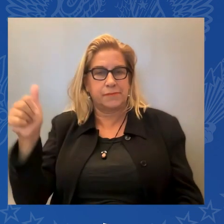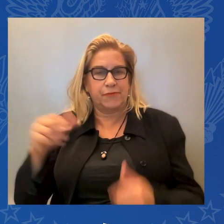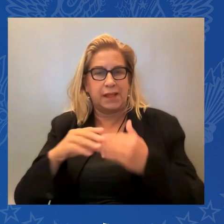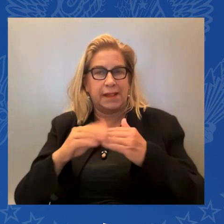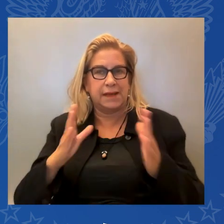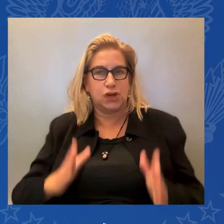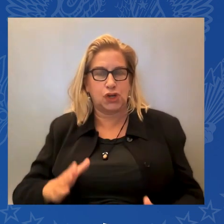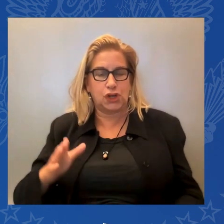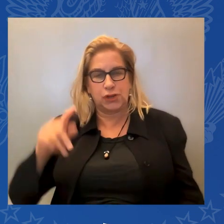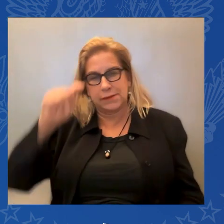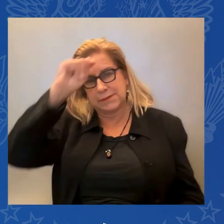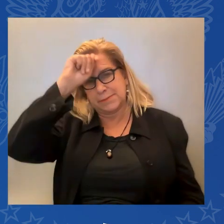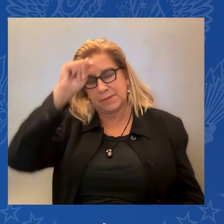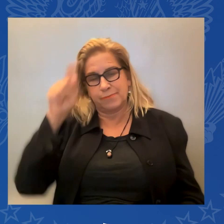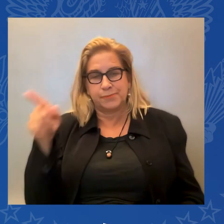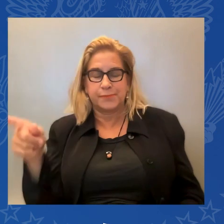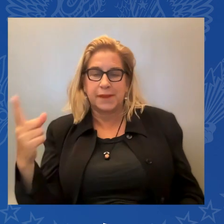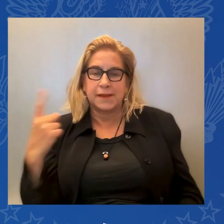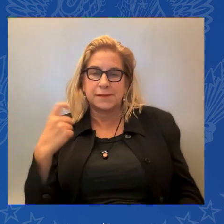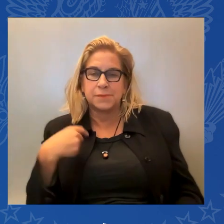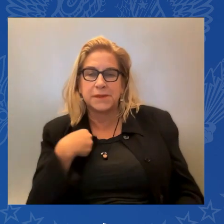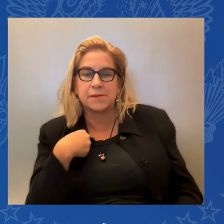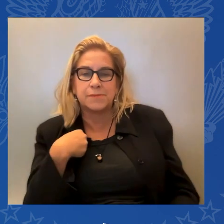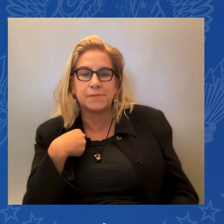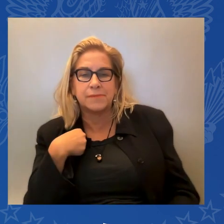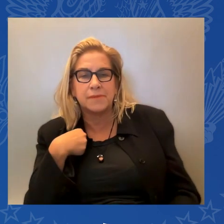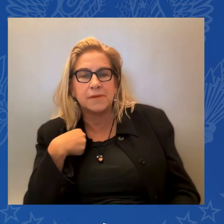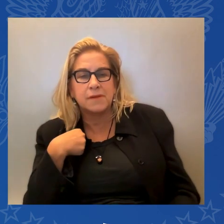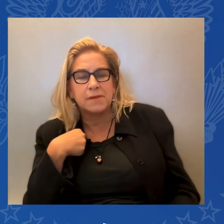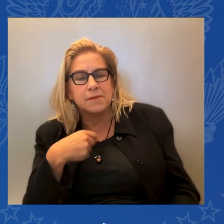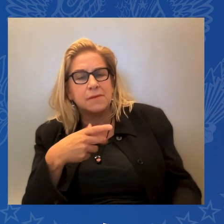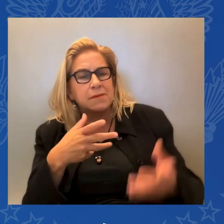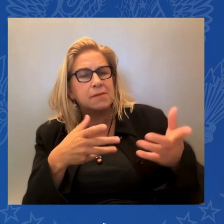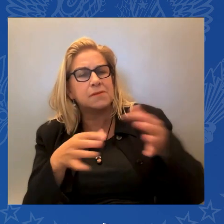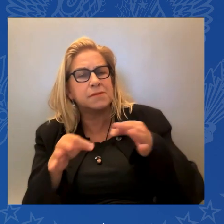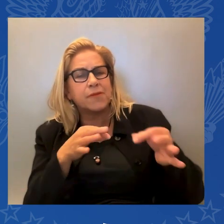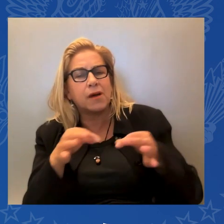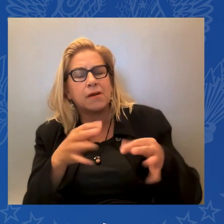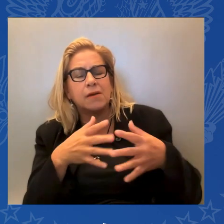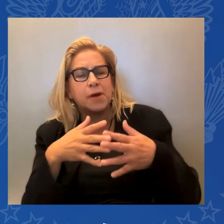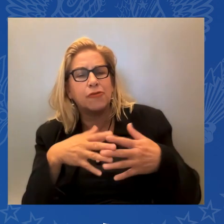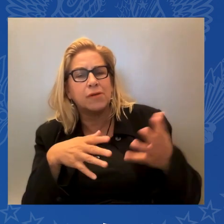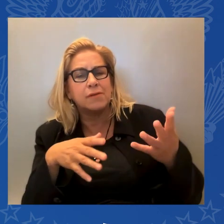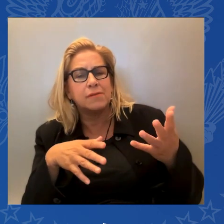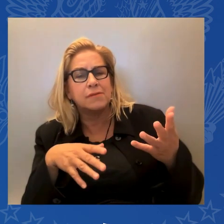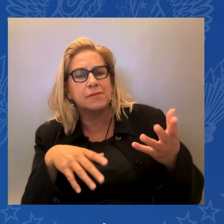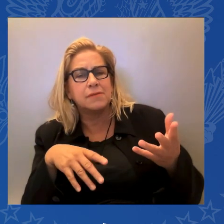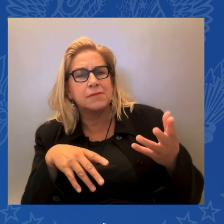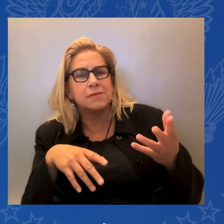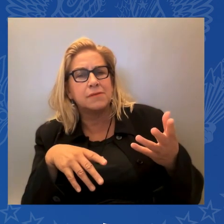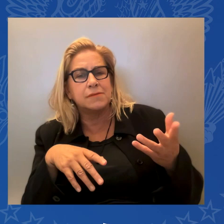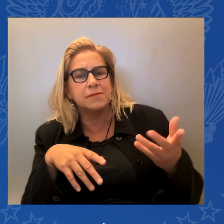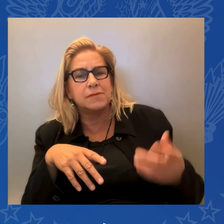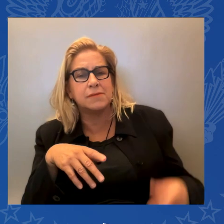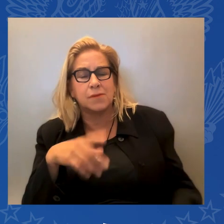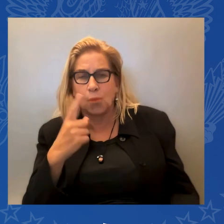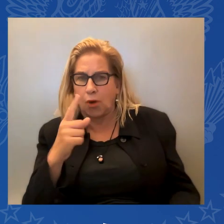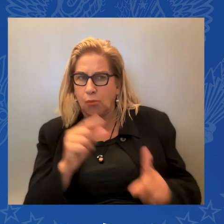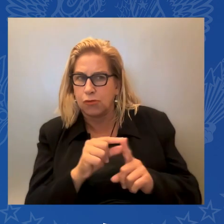In one word, possibilities. Anything is possible here. Anything.